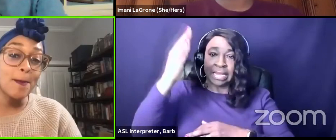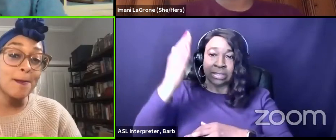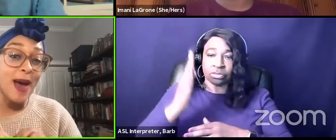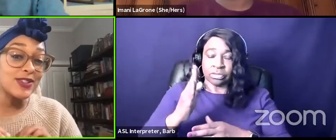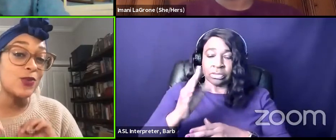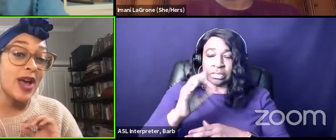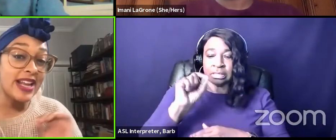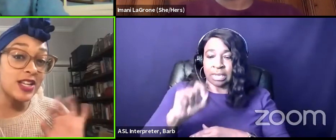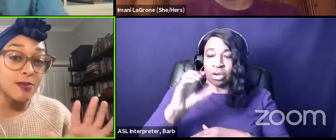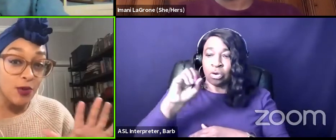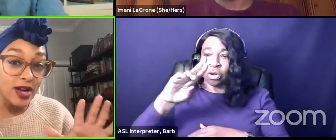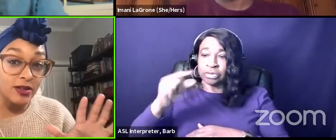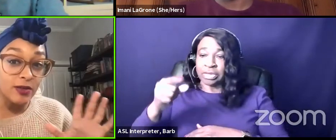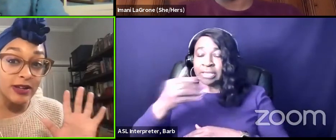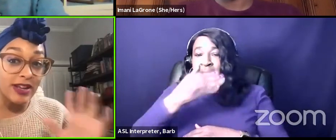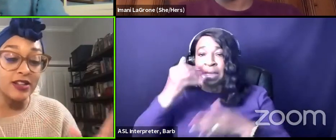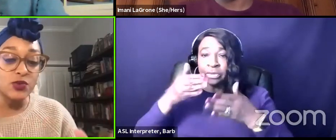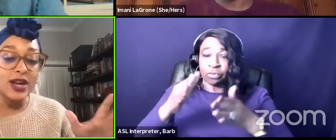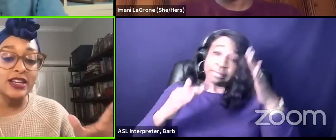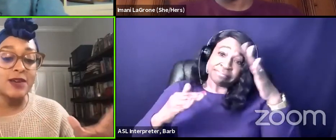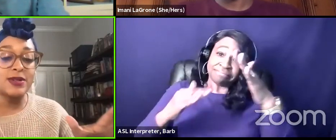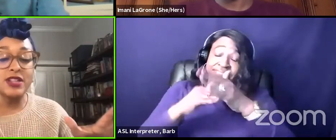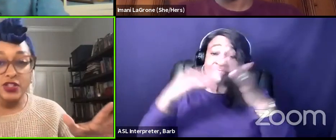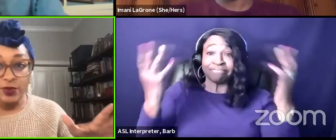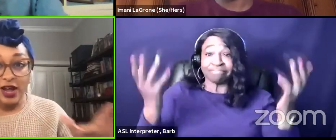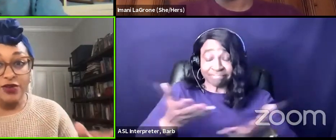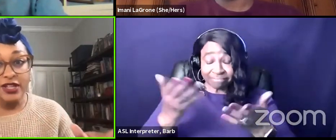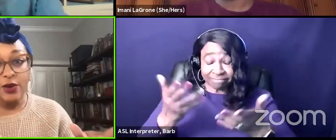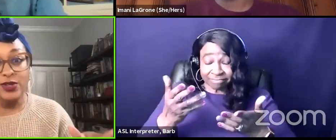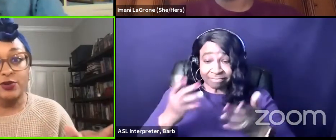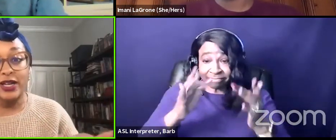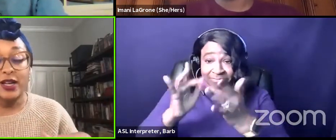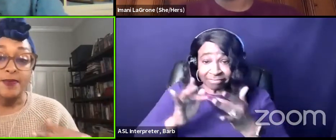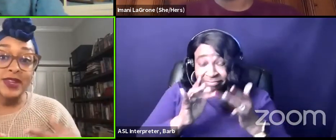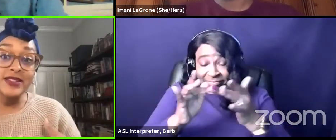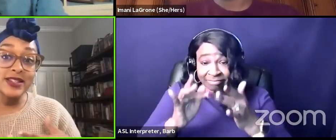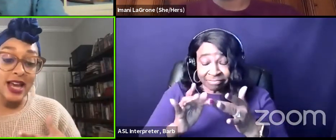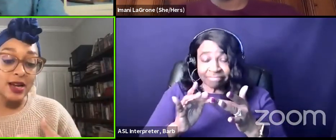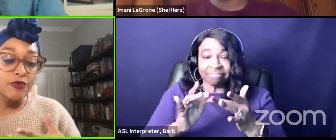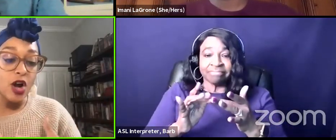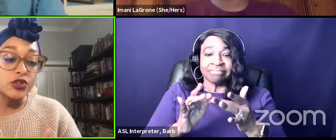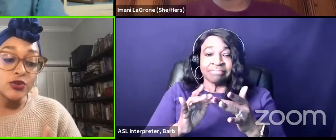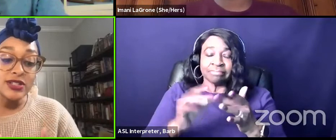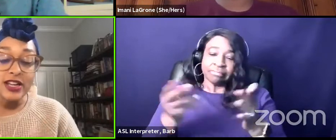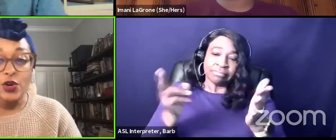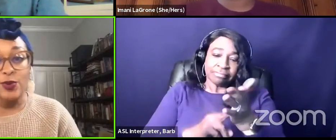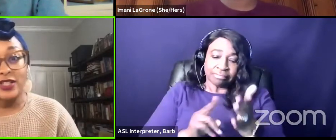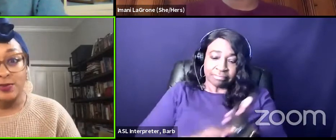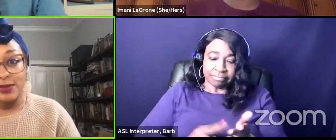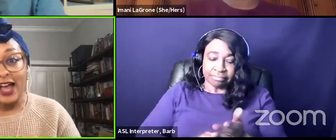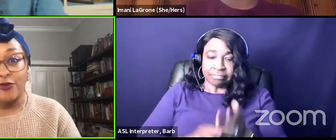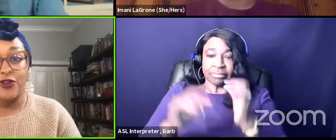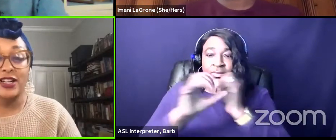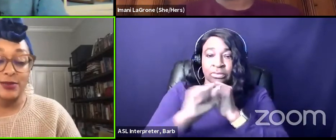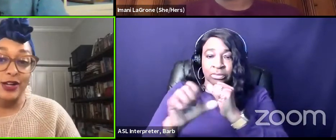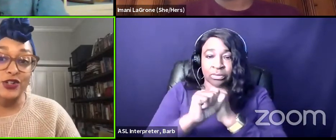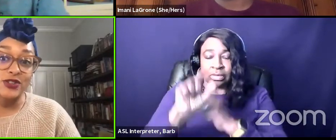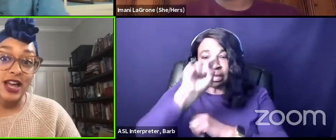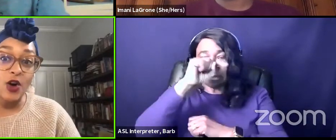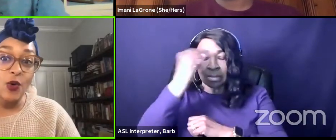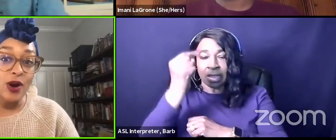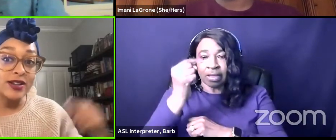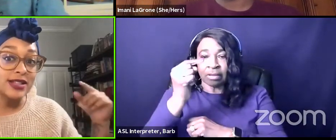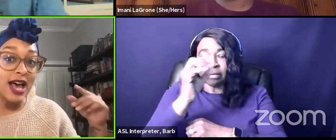the best way number one illest way to keep in touch with everything that we're doing is to sign up for our newsletter which is black freedom